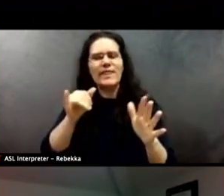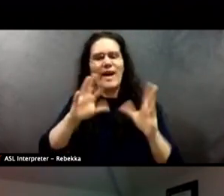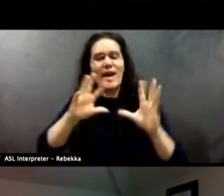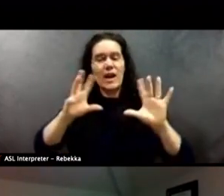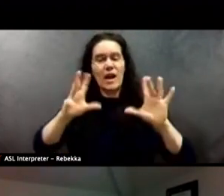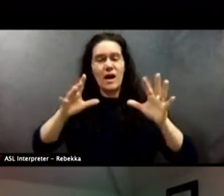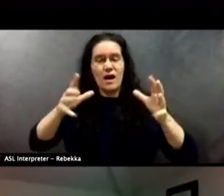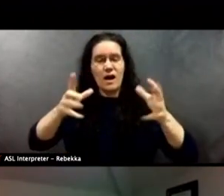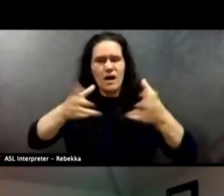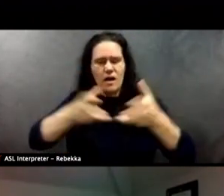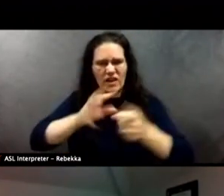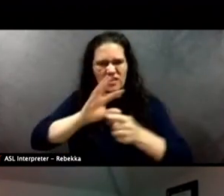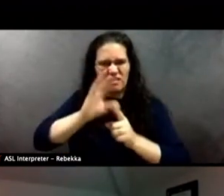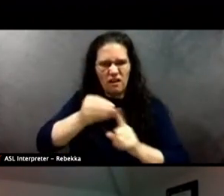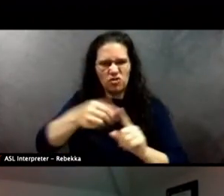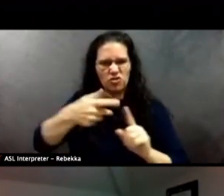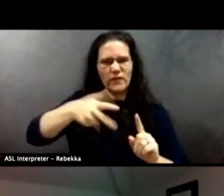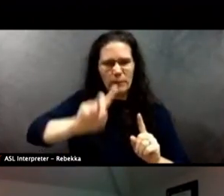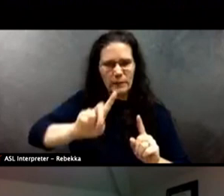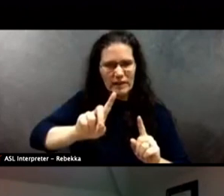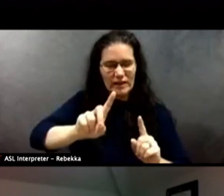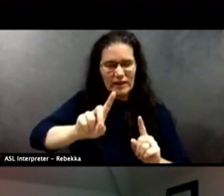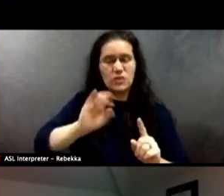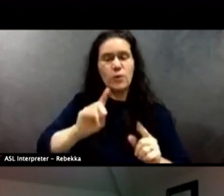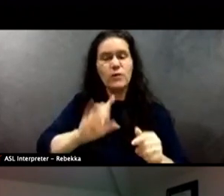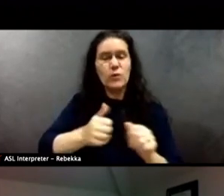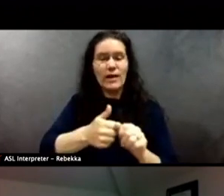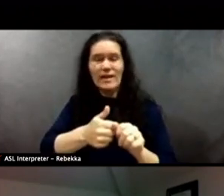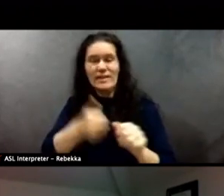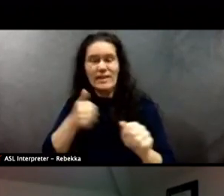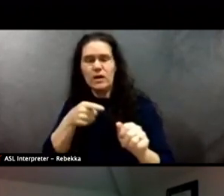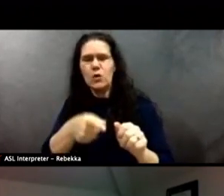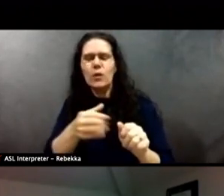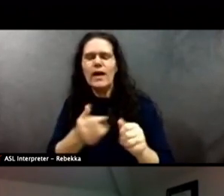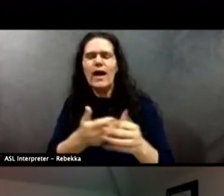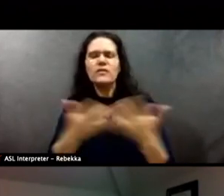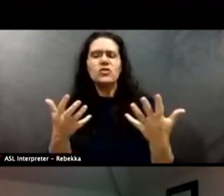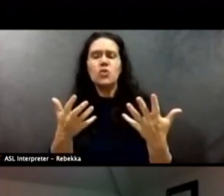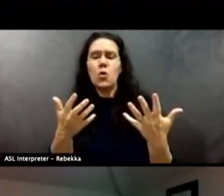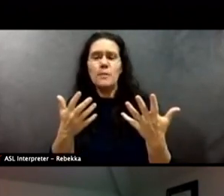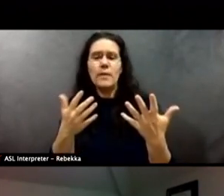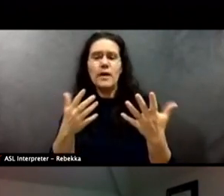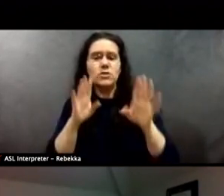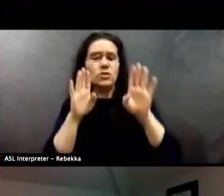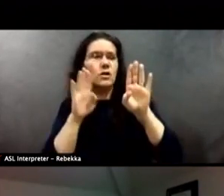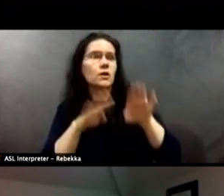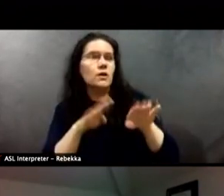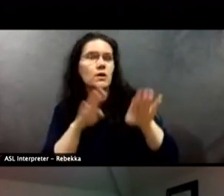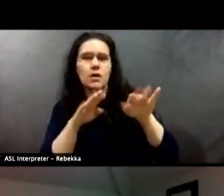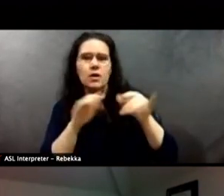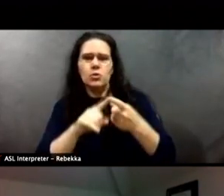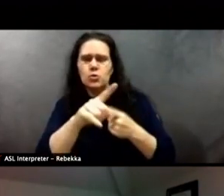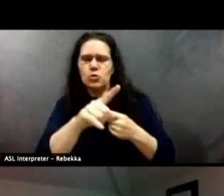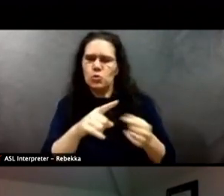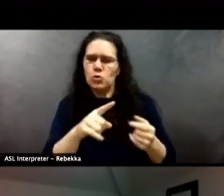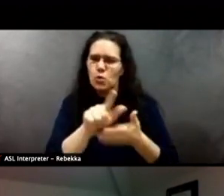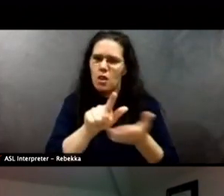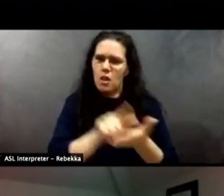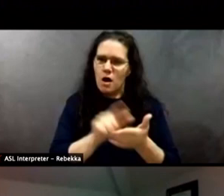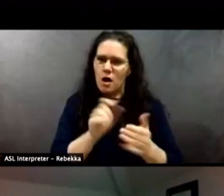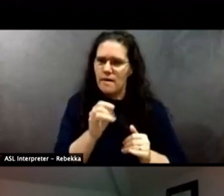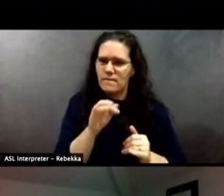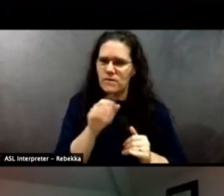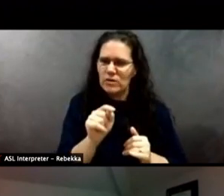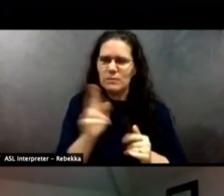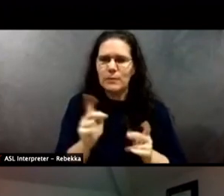behavior, eventually, and you have deference. So we have so much deference to law enforcement that you do God's work. So since you do God's work, no one's